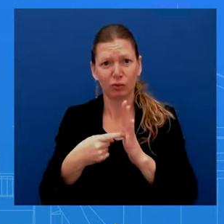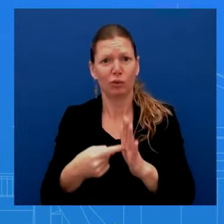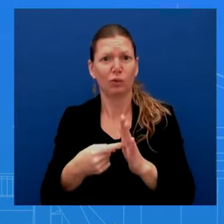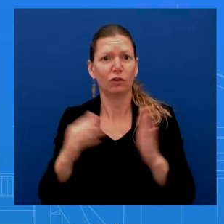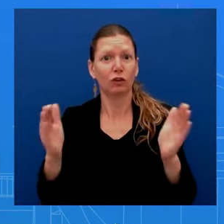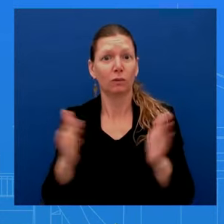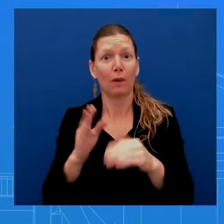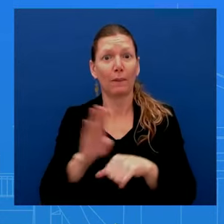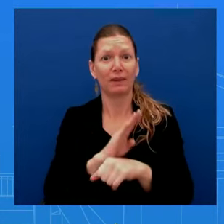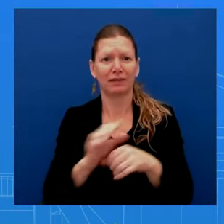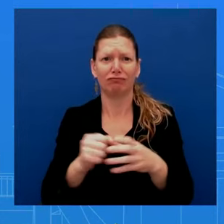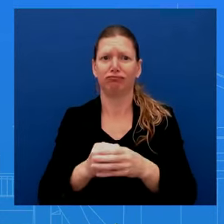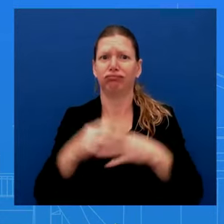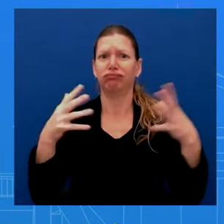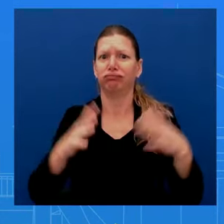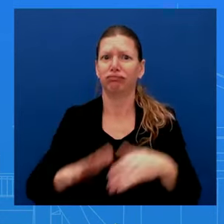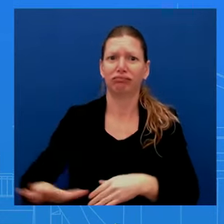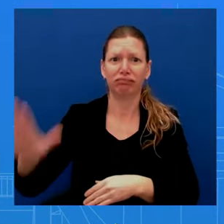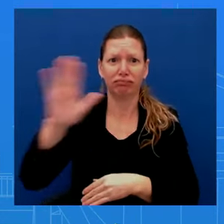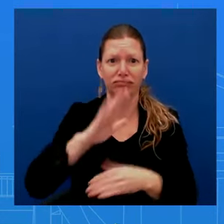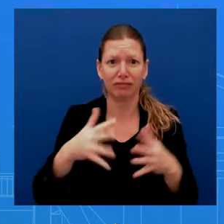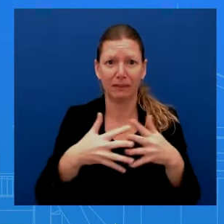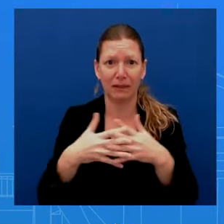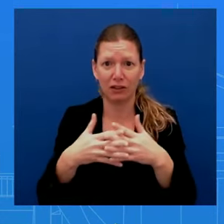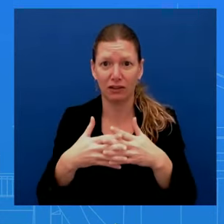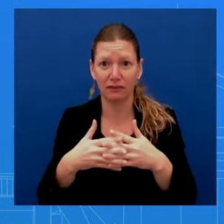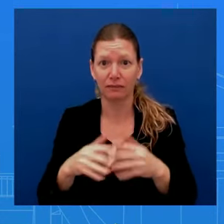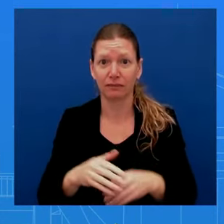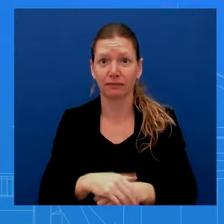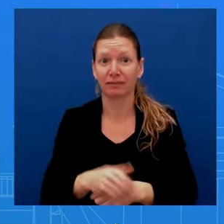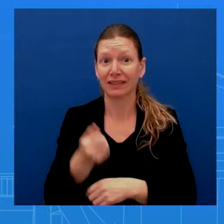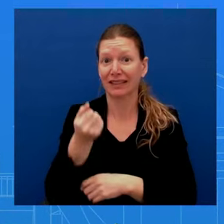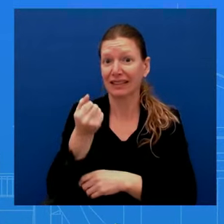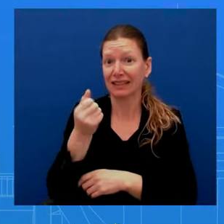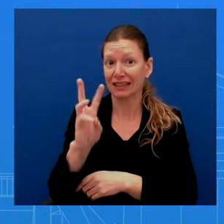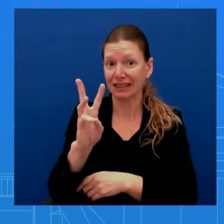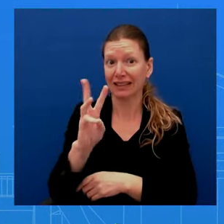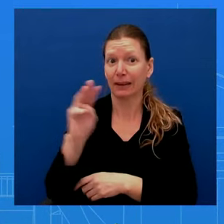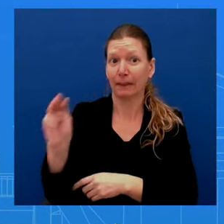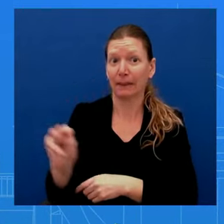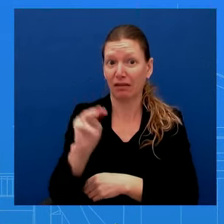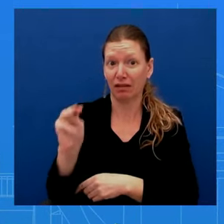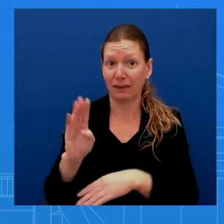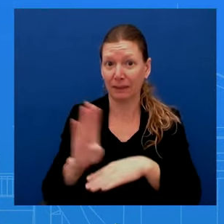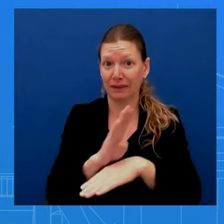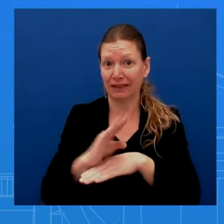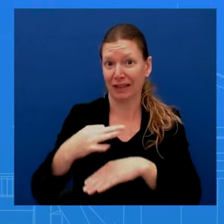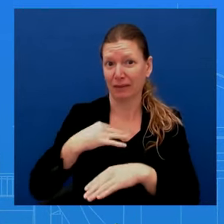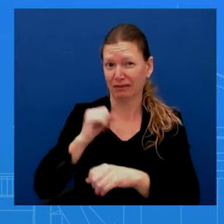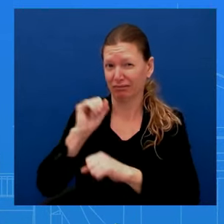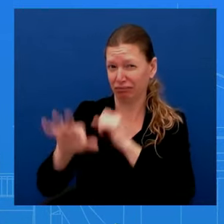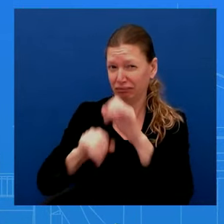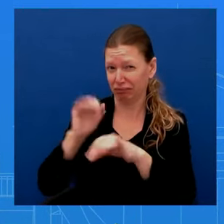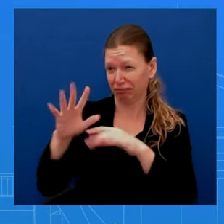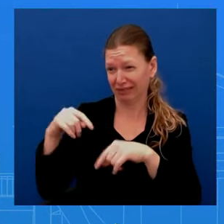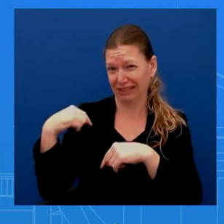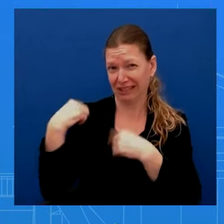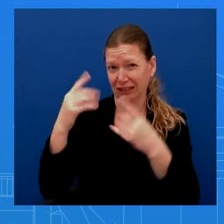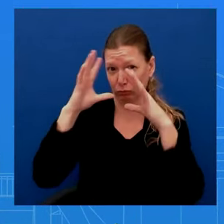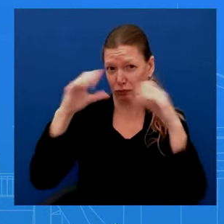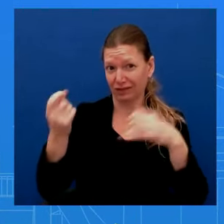million business applications have been filed since the President took office, making this the strongest